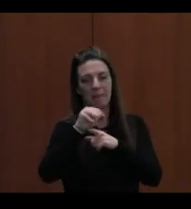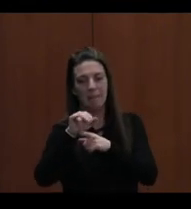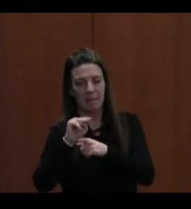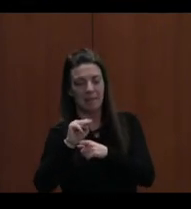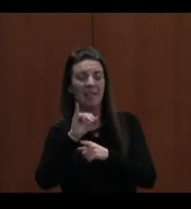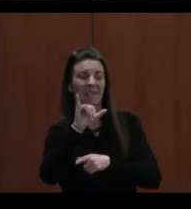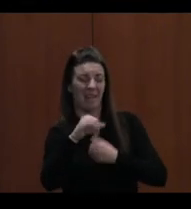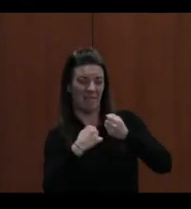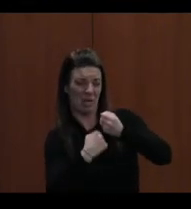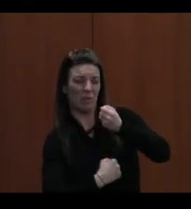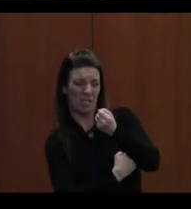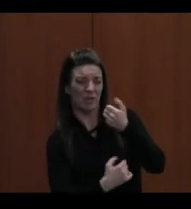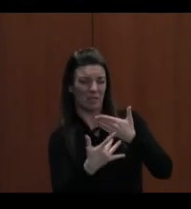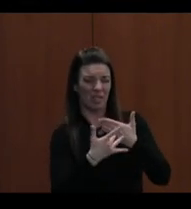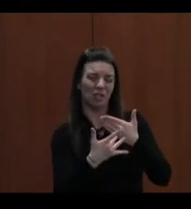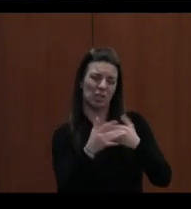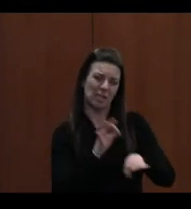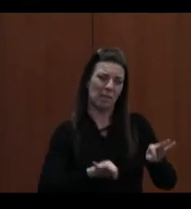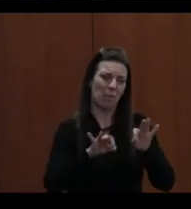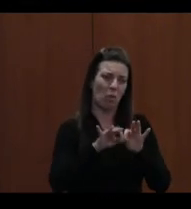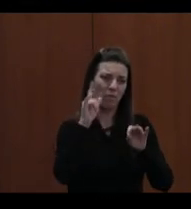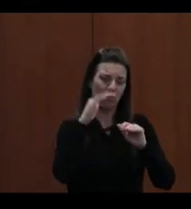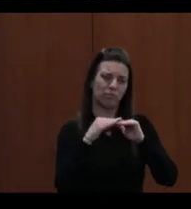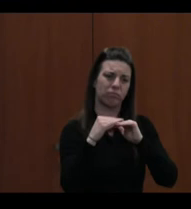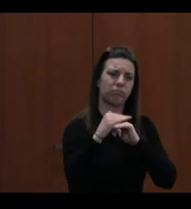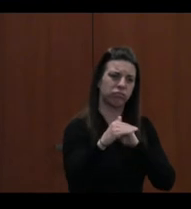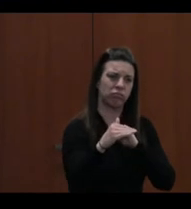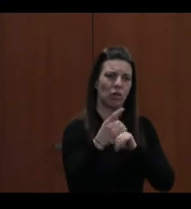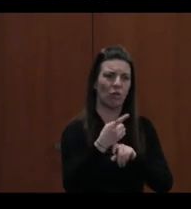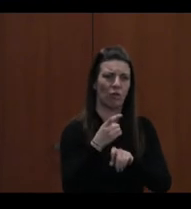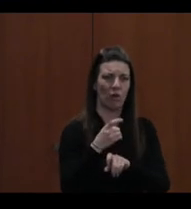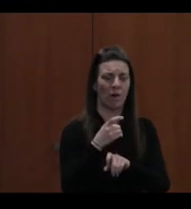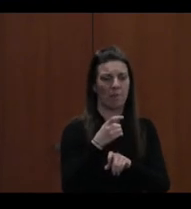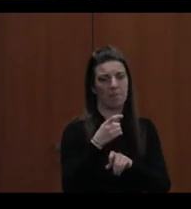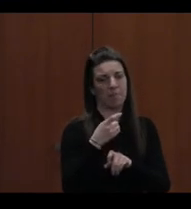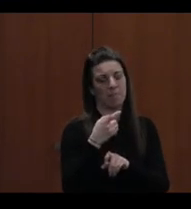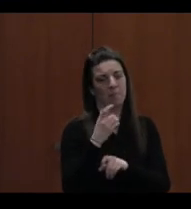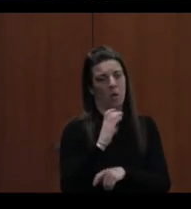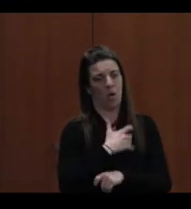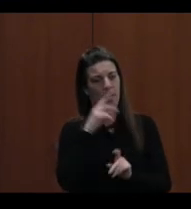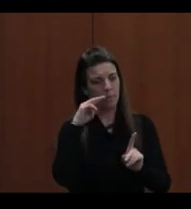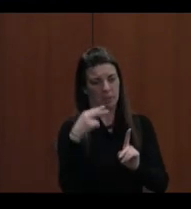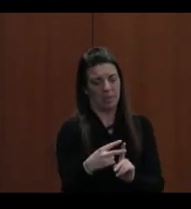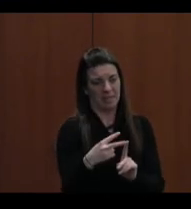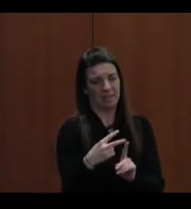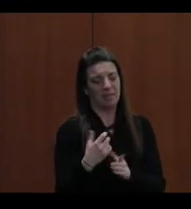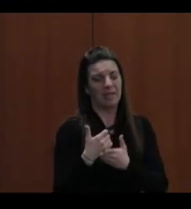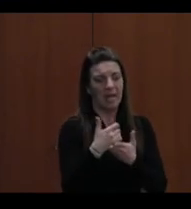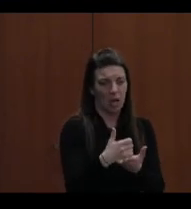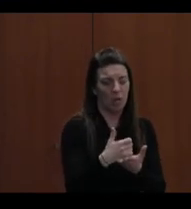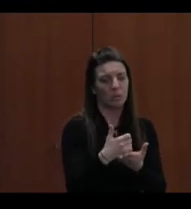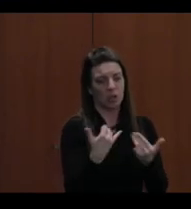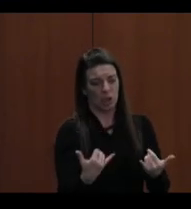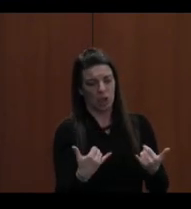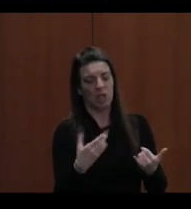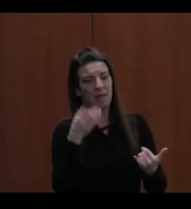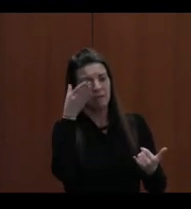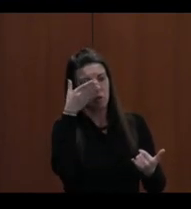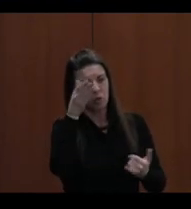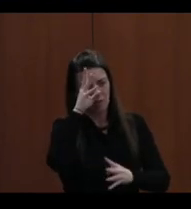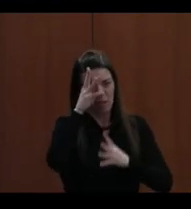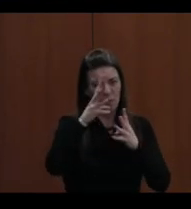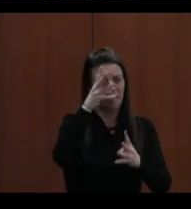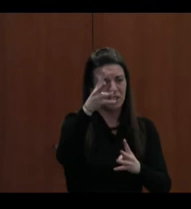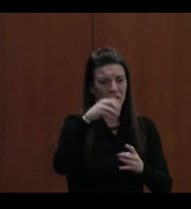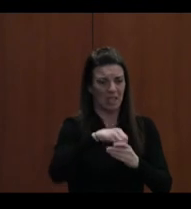is key to a sustainable technology environment from a fiscal and predictability perspective, and enables current and future innovation throughout the district